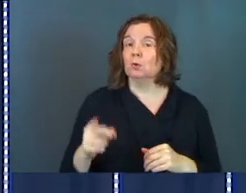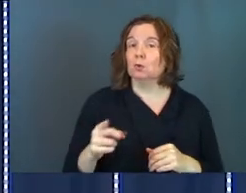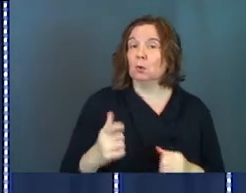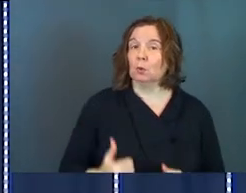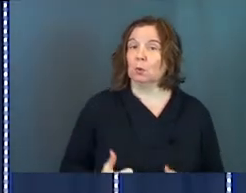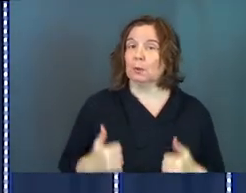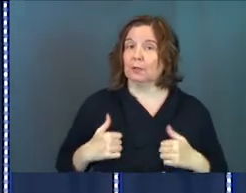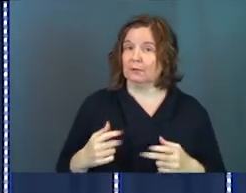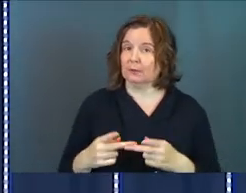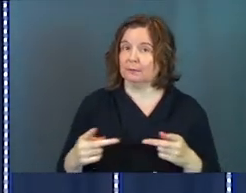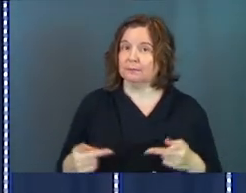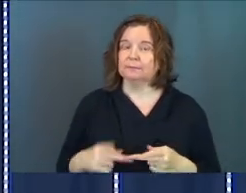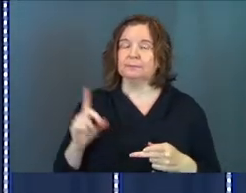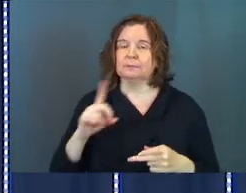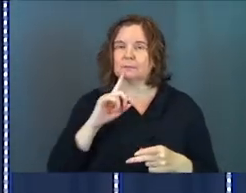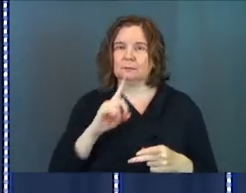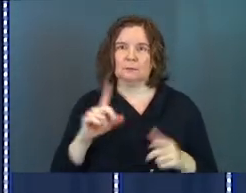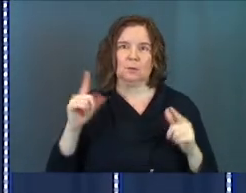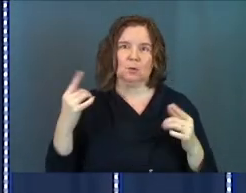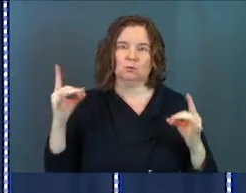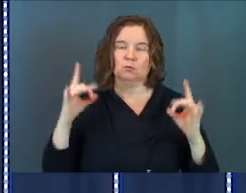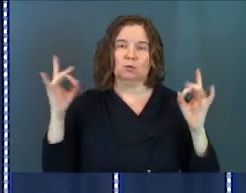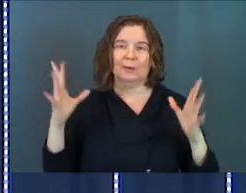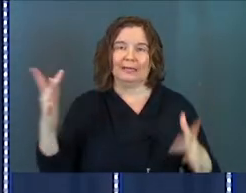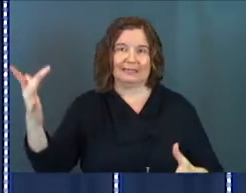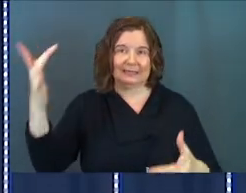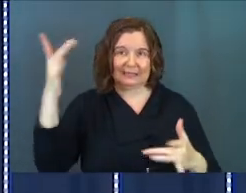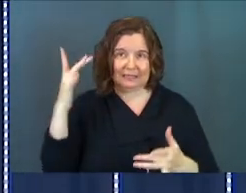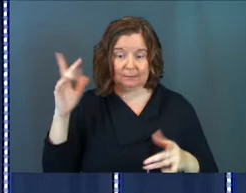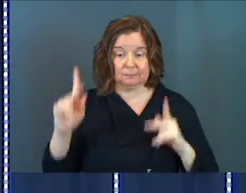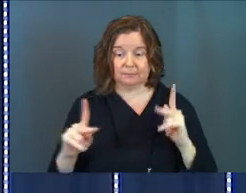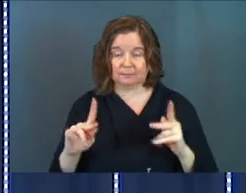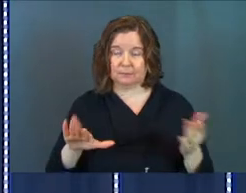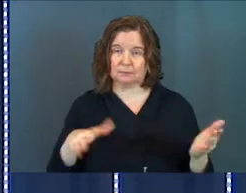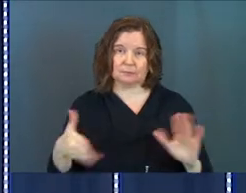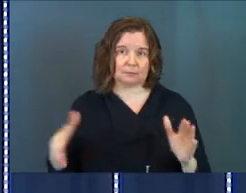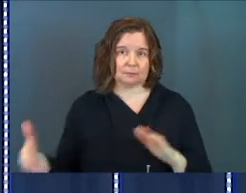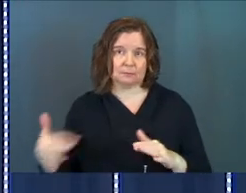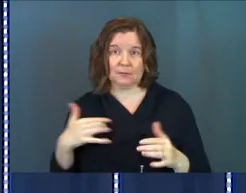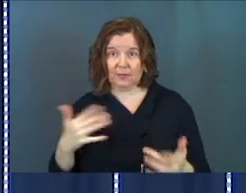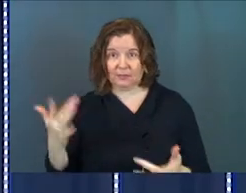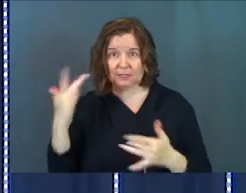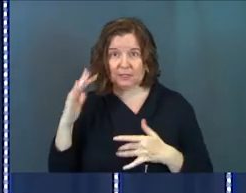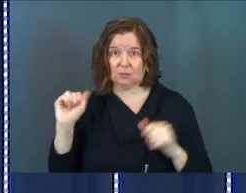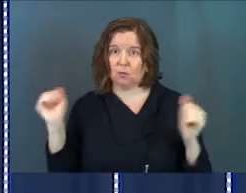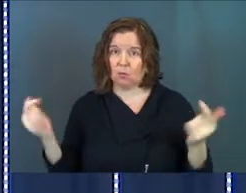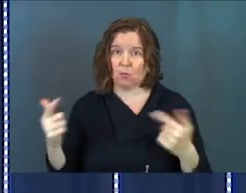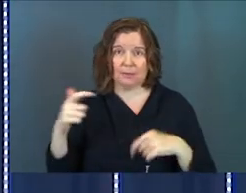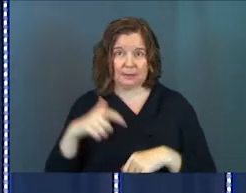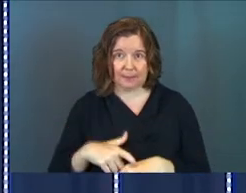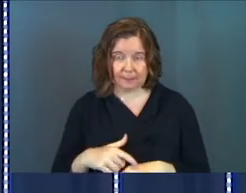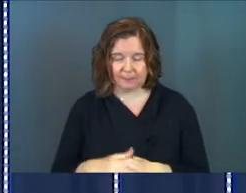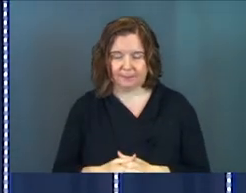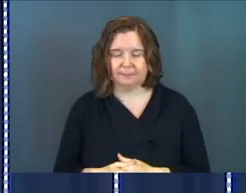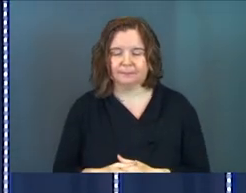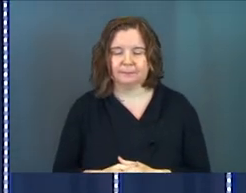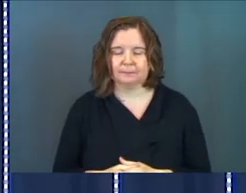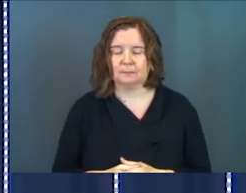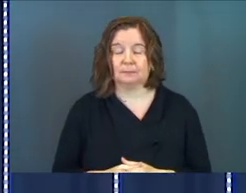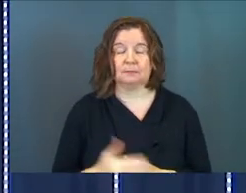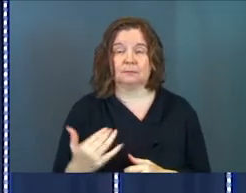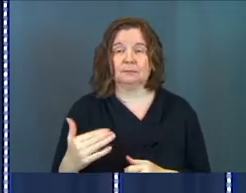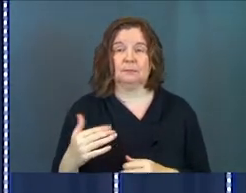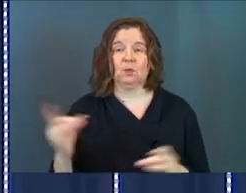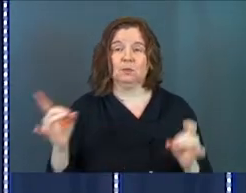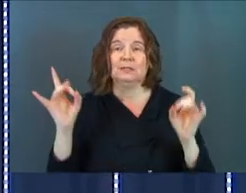you lived in a place where there was a great disease. And people were dying of this disease all the time. It was